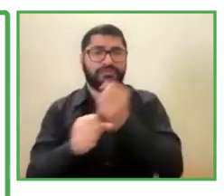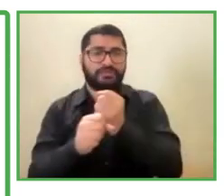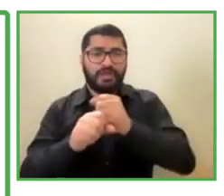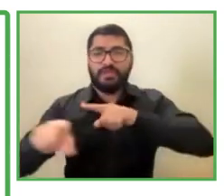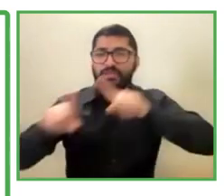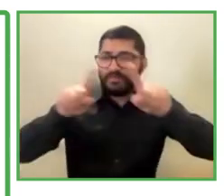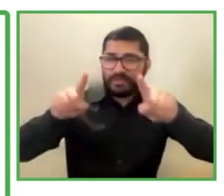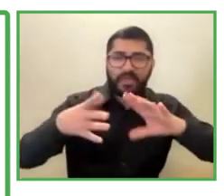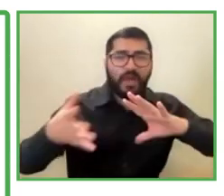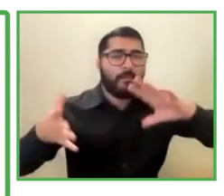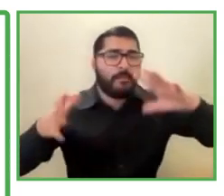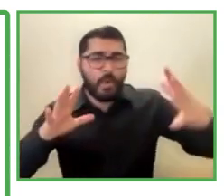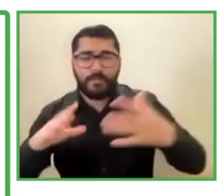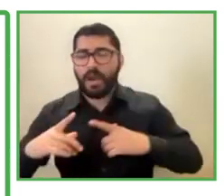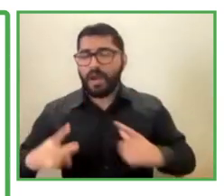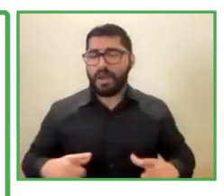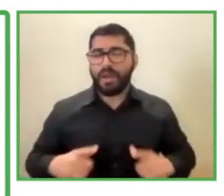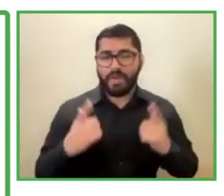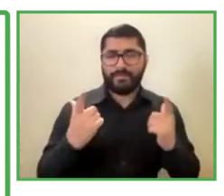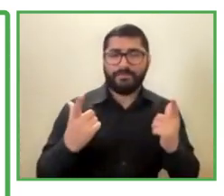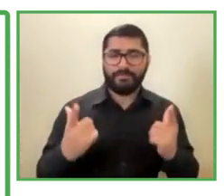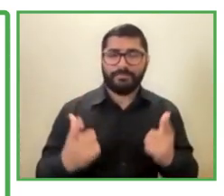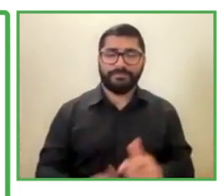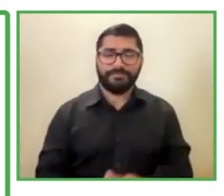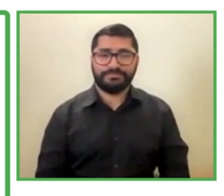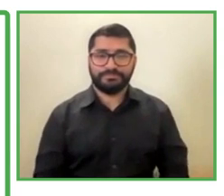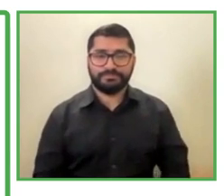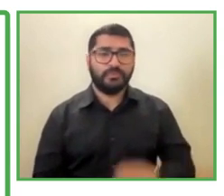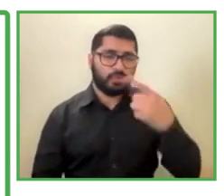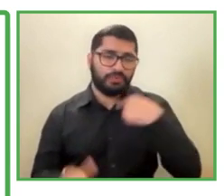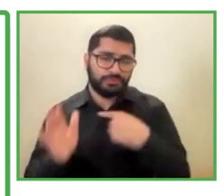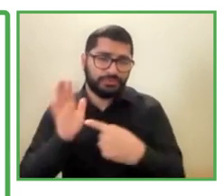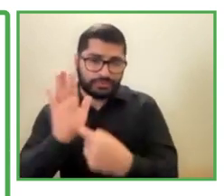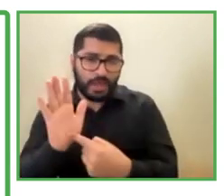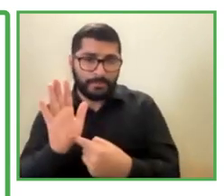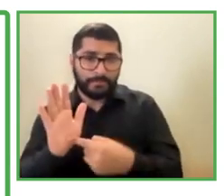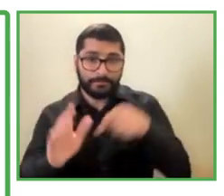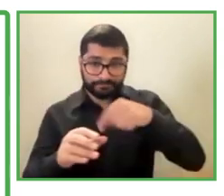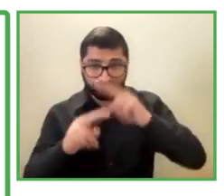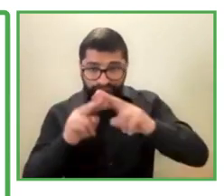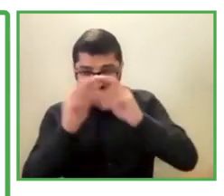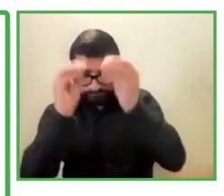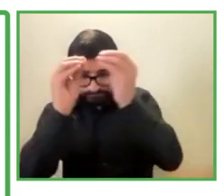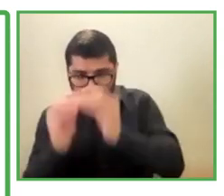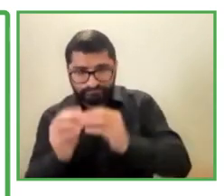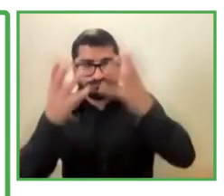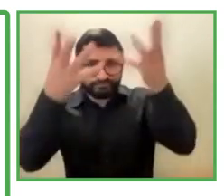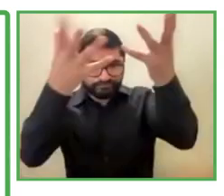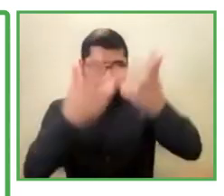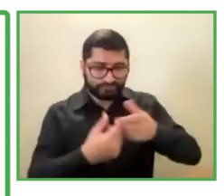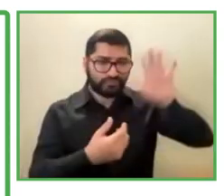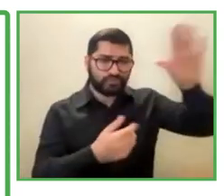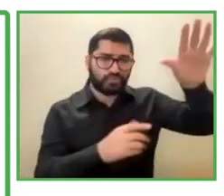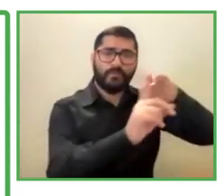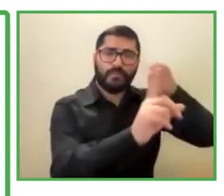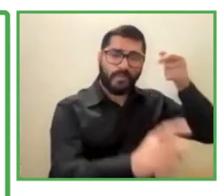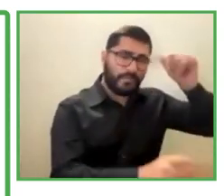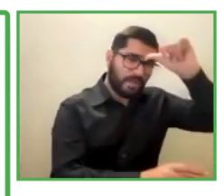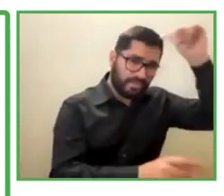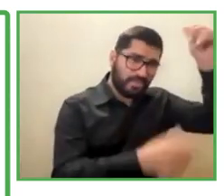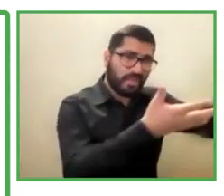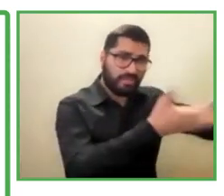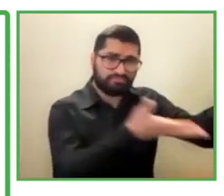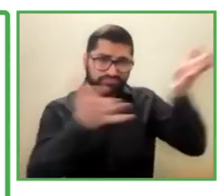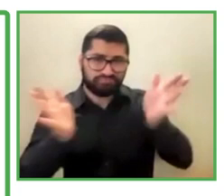conclave in India, where we invited small entrepreneurs. So that was specifically to promote the